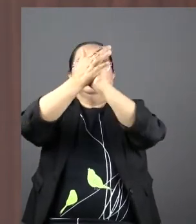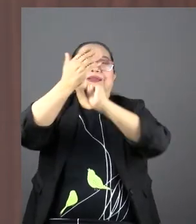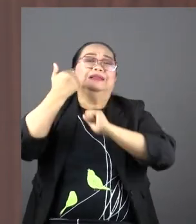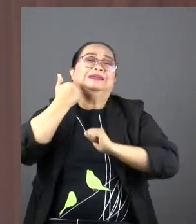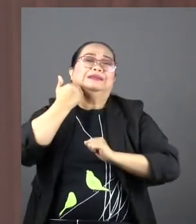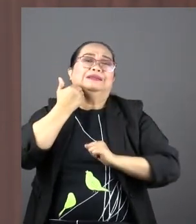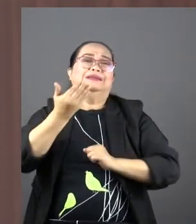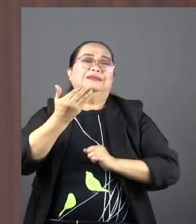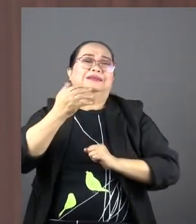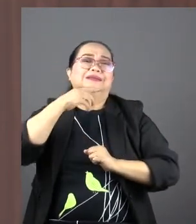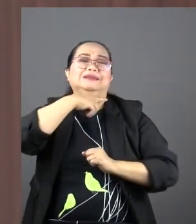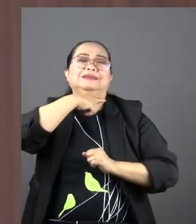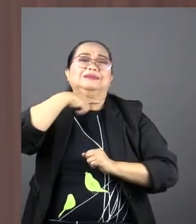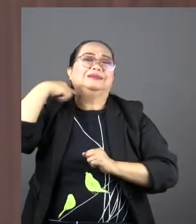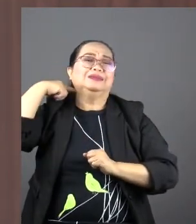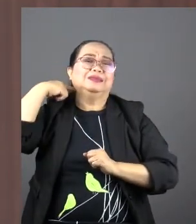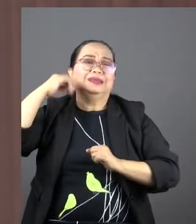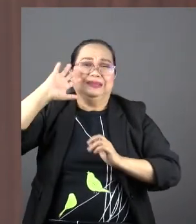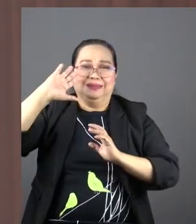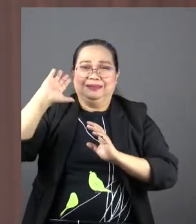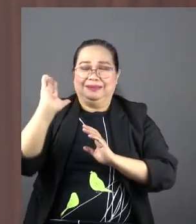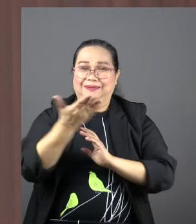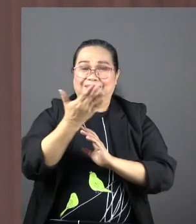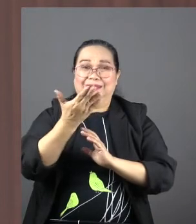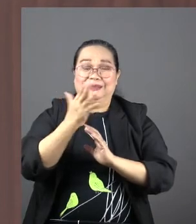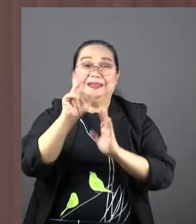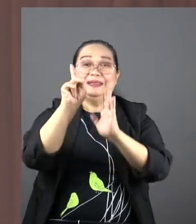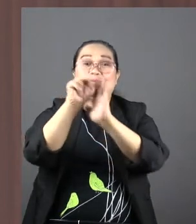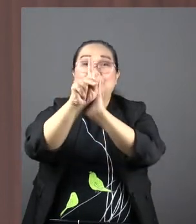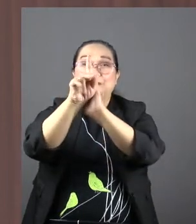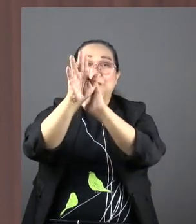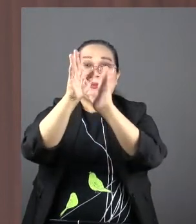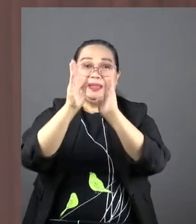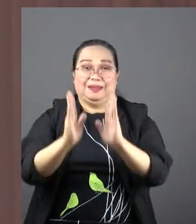like a common criminal.